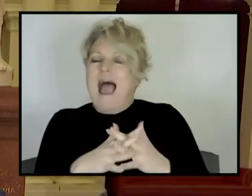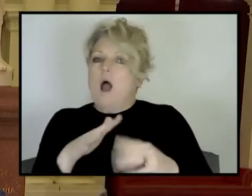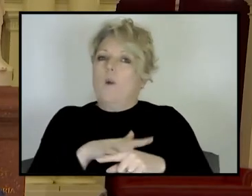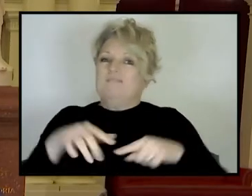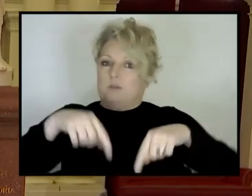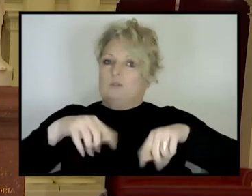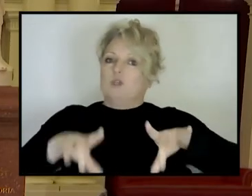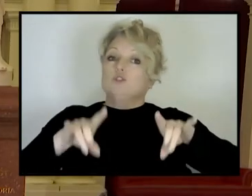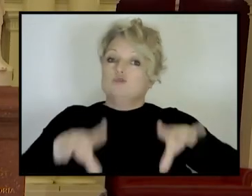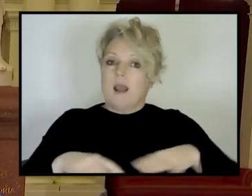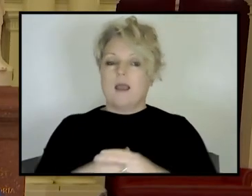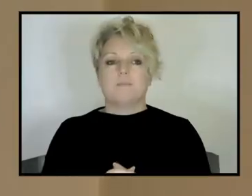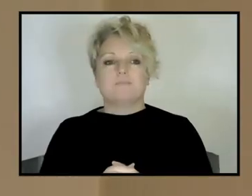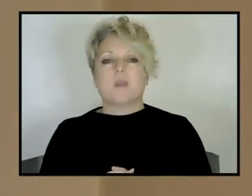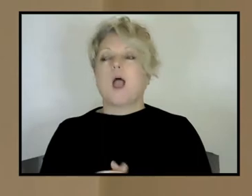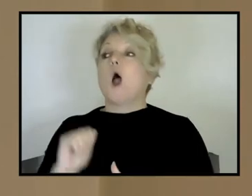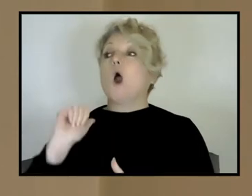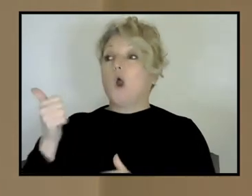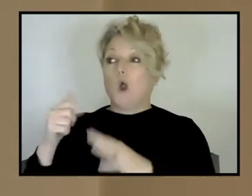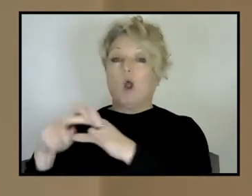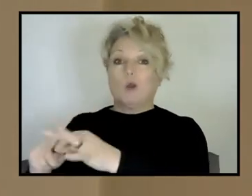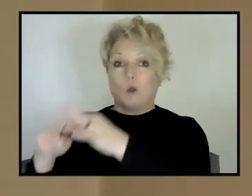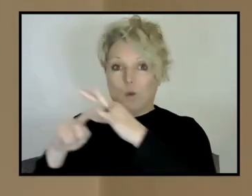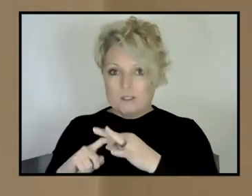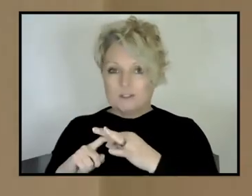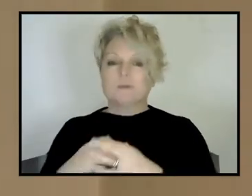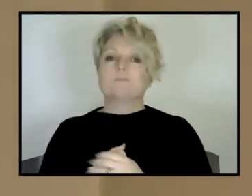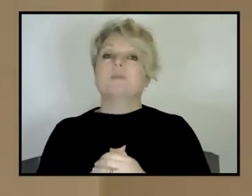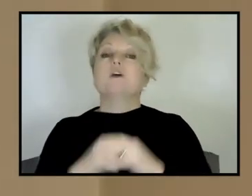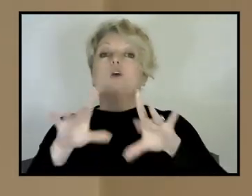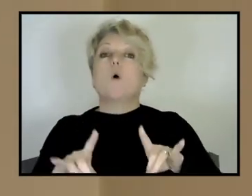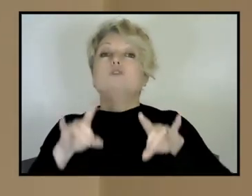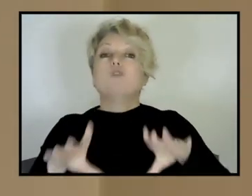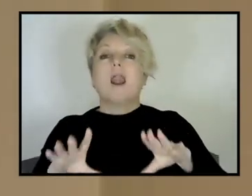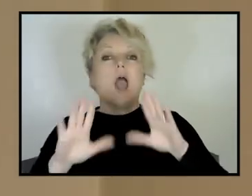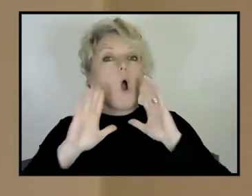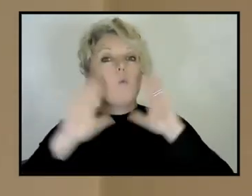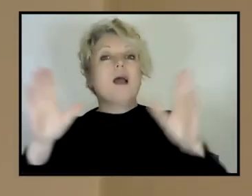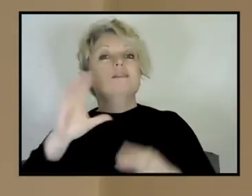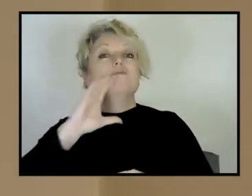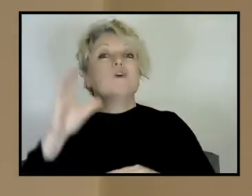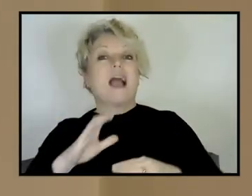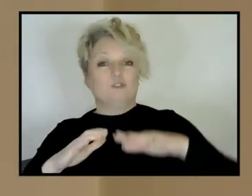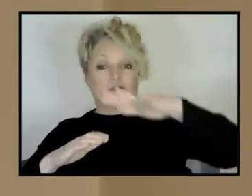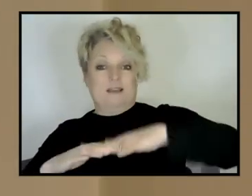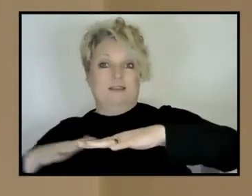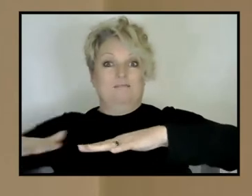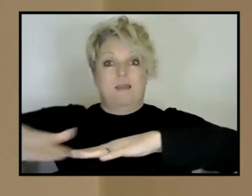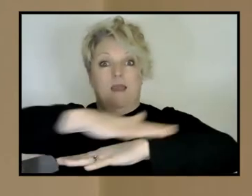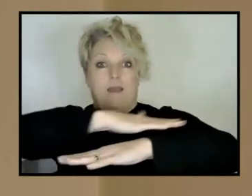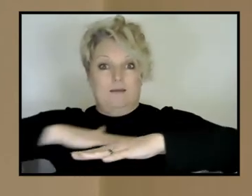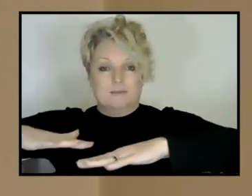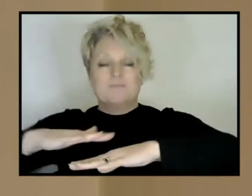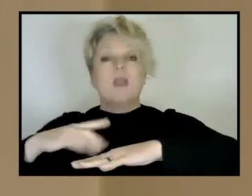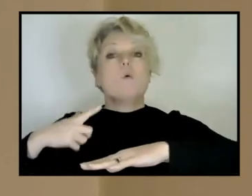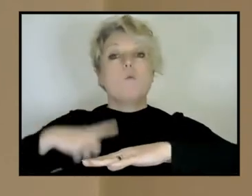a really great question, Bill. Australia is a wonderful continent for all sorts of many reasons, but one of the geological reasons it's so amazing is that